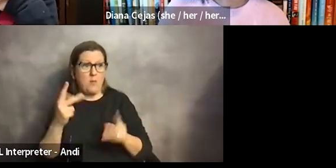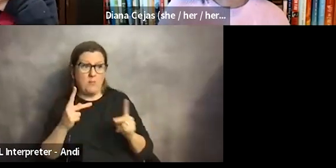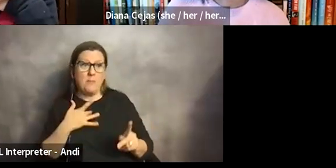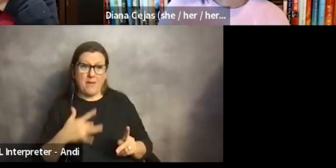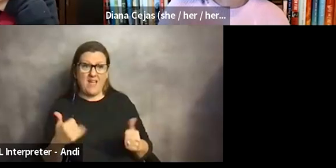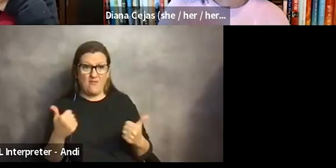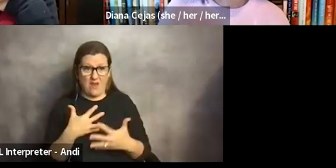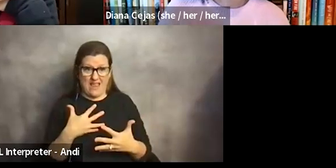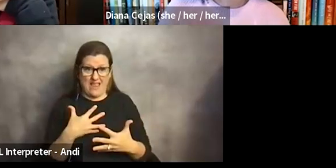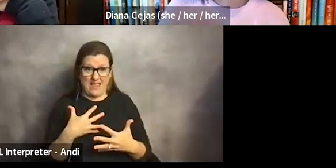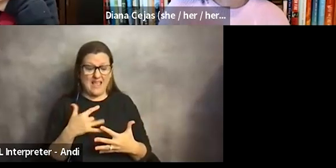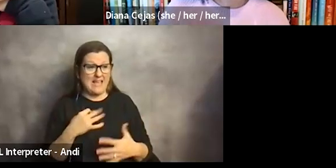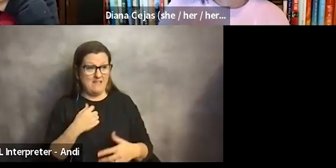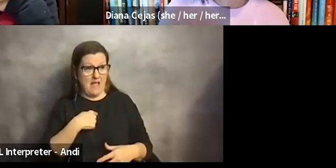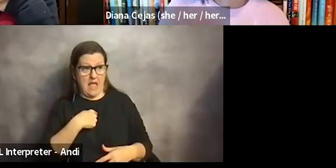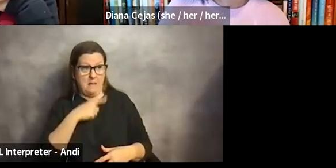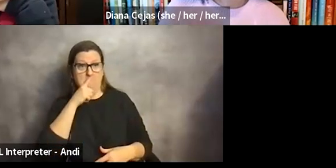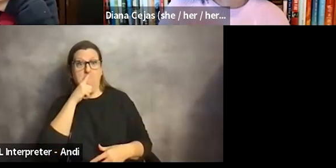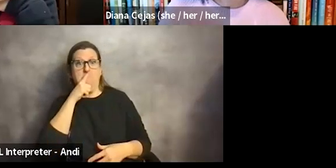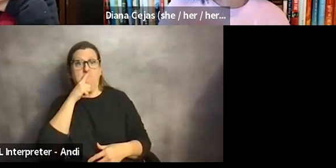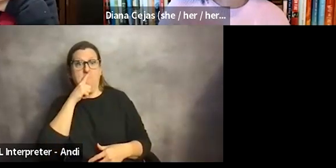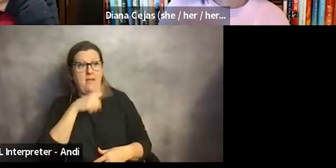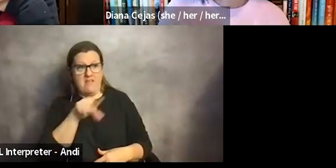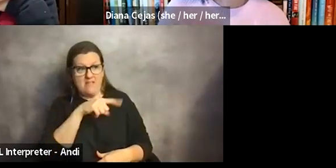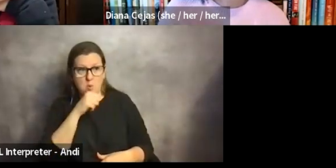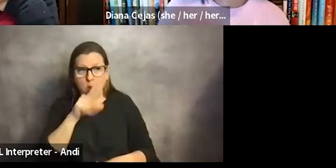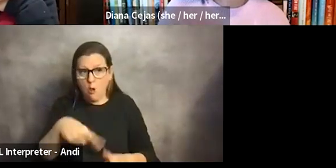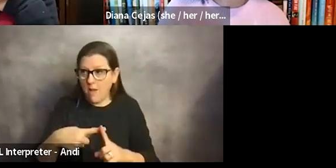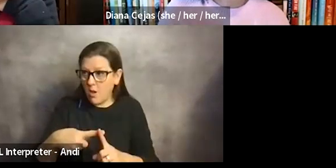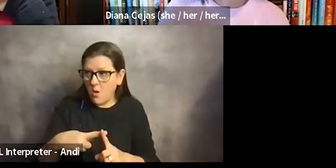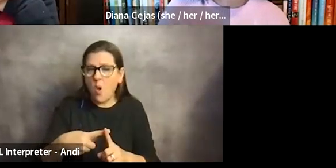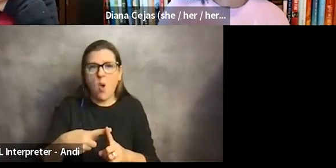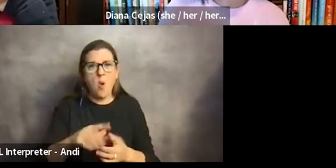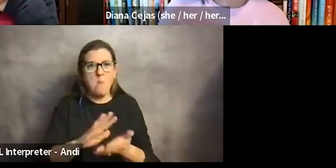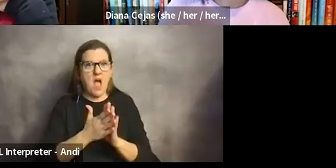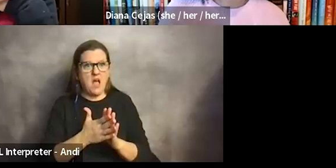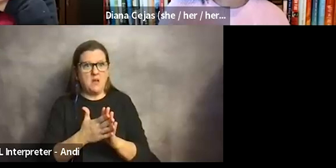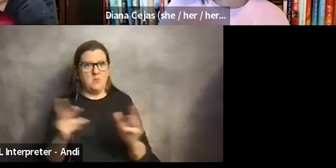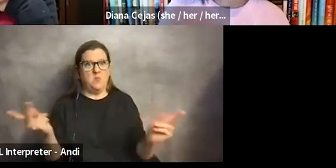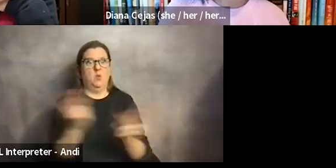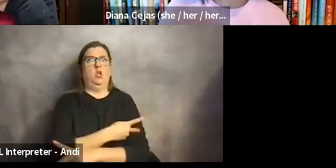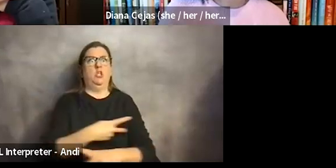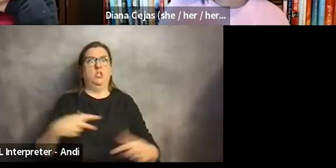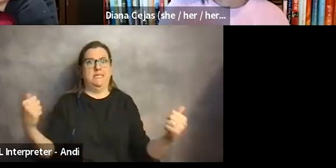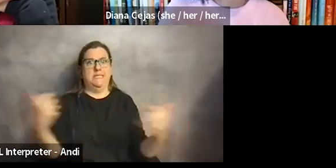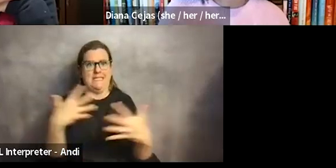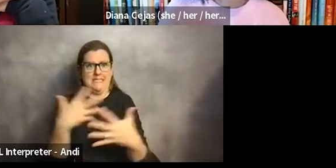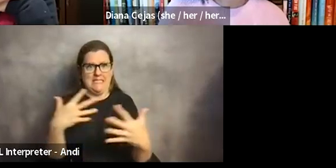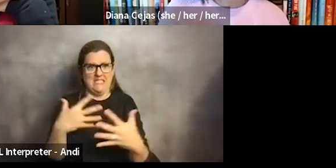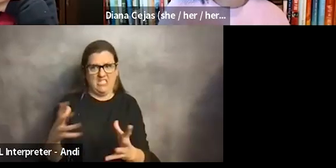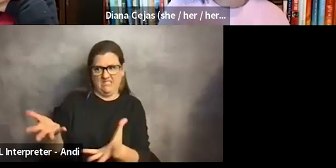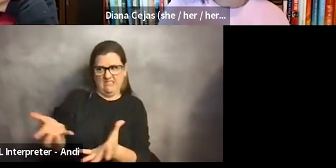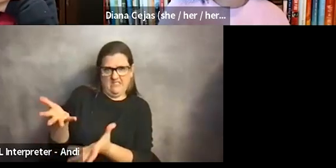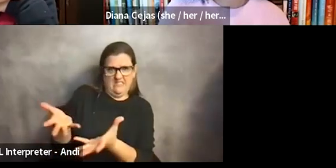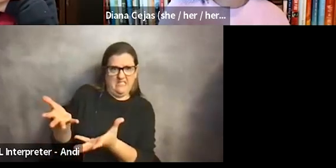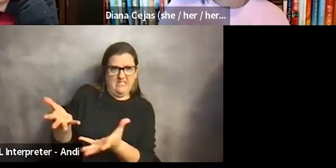And if I don't talk about it and they don't talk about it, it's a big, scary black box. And then nobody wants to